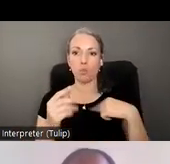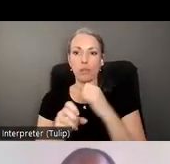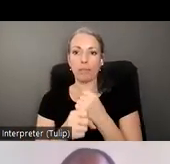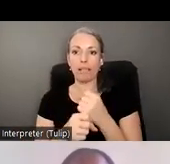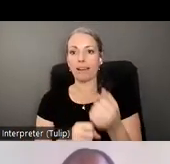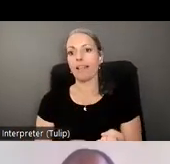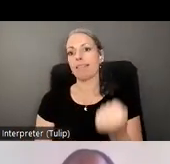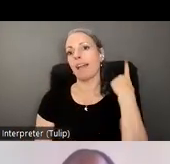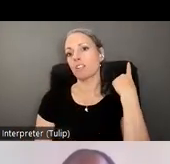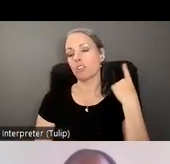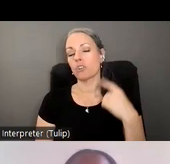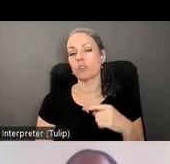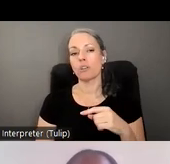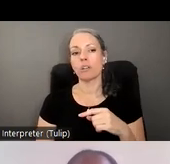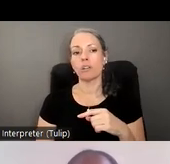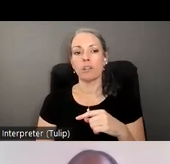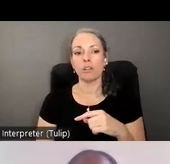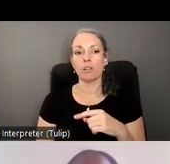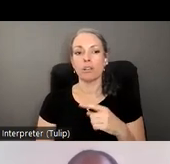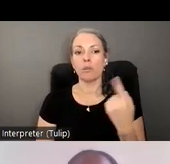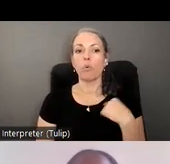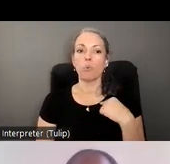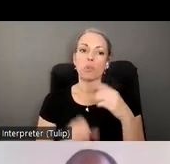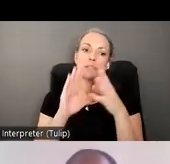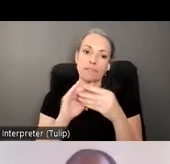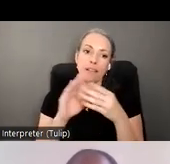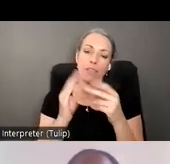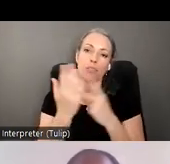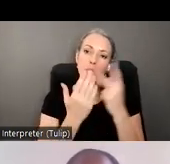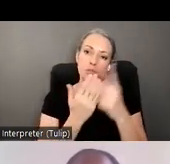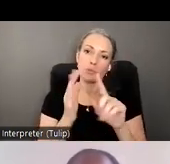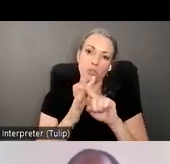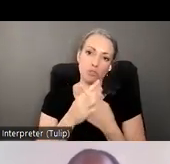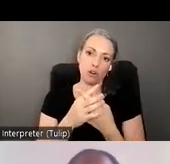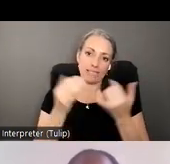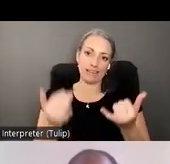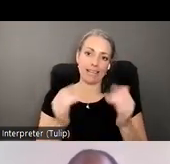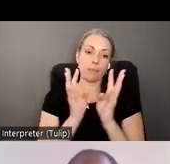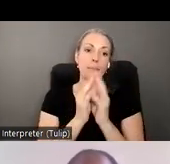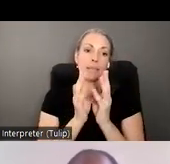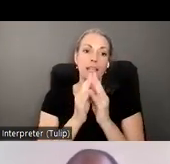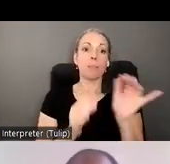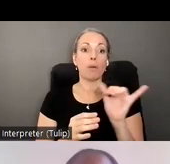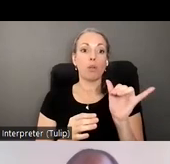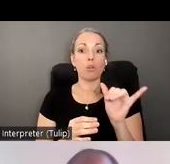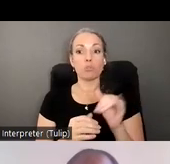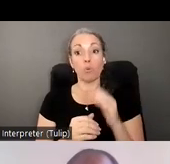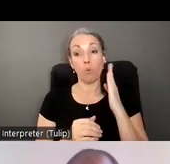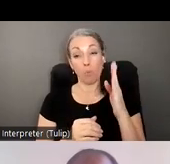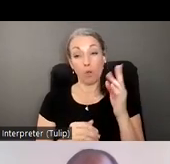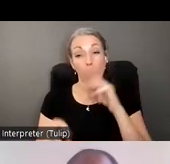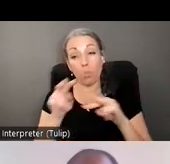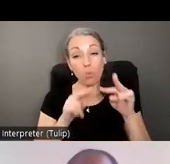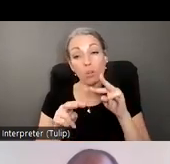mentioned them and ronjana read out um the principles at the beginning of the meeting um but we are going to look into